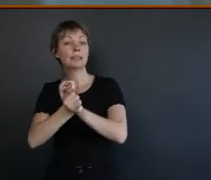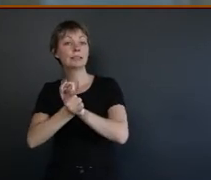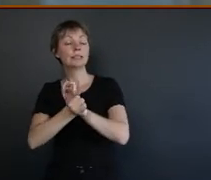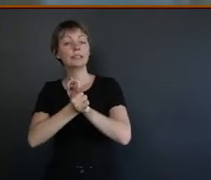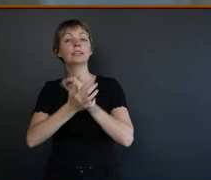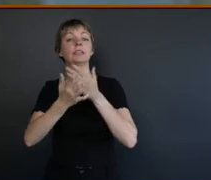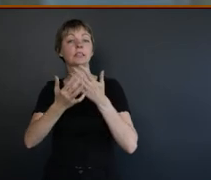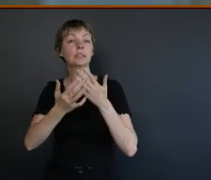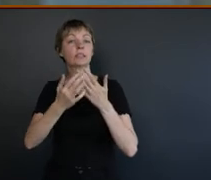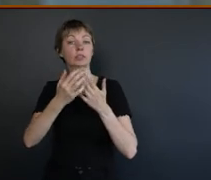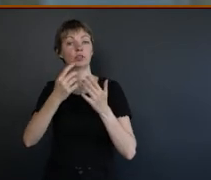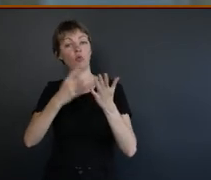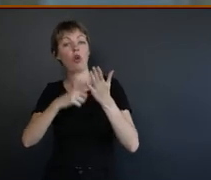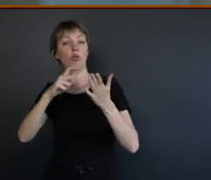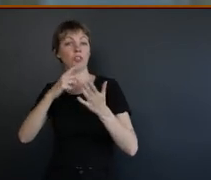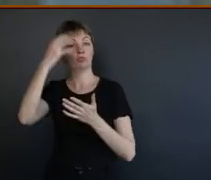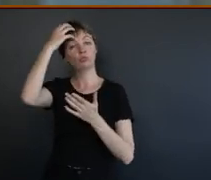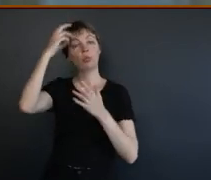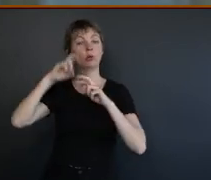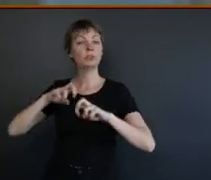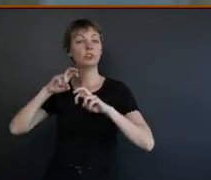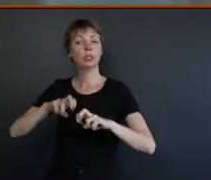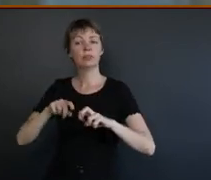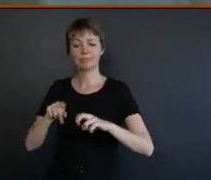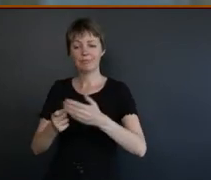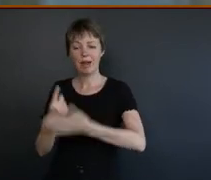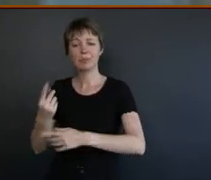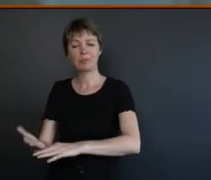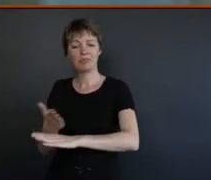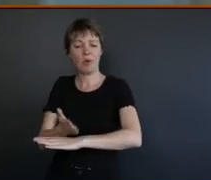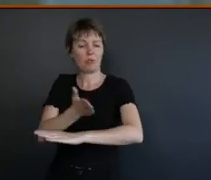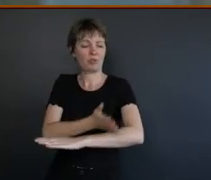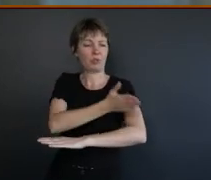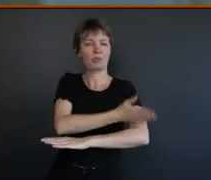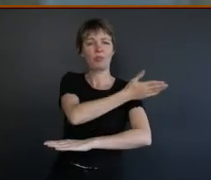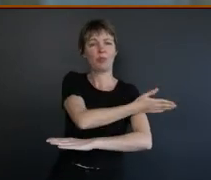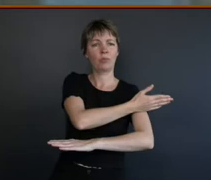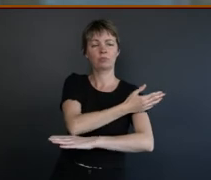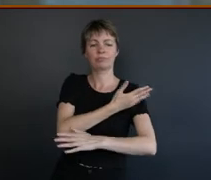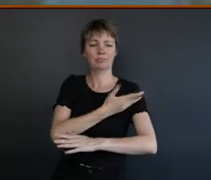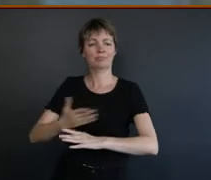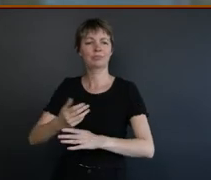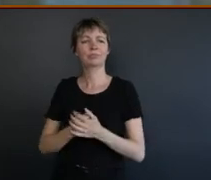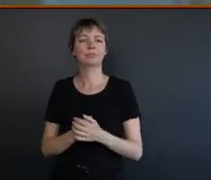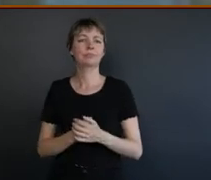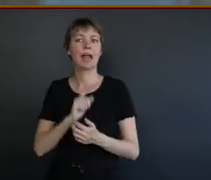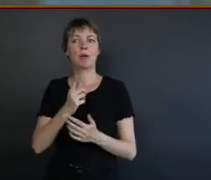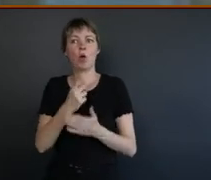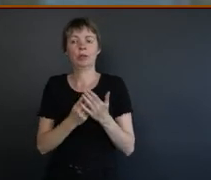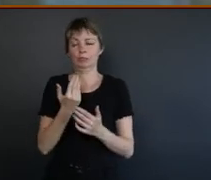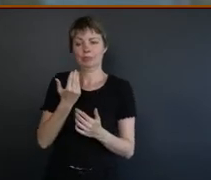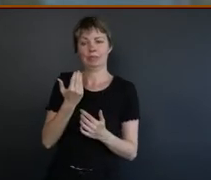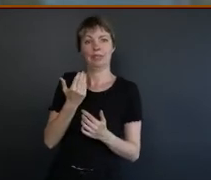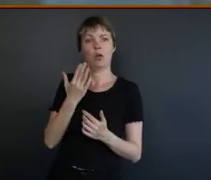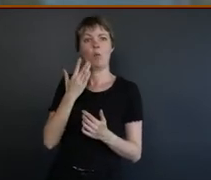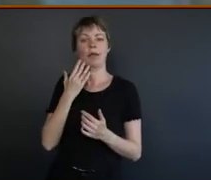These are something that's been around before I was born. Yeah, yeah, You know, and the fact that this is only coming to light when